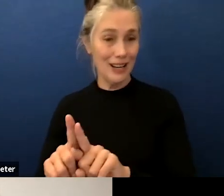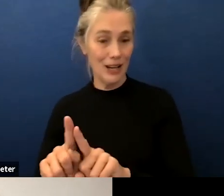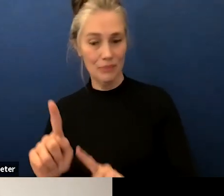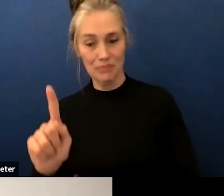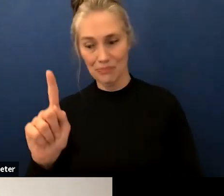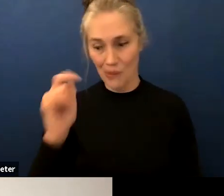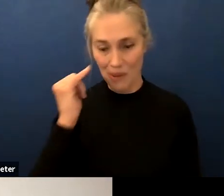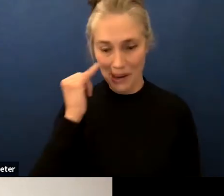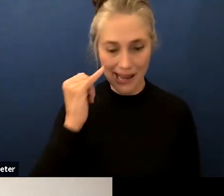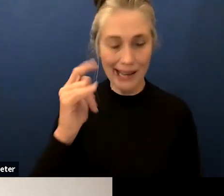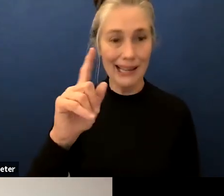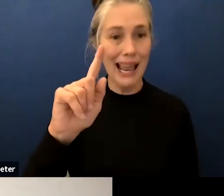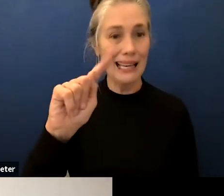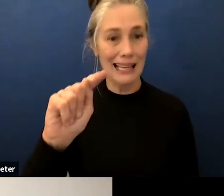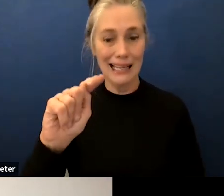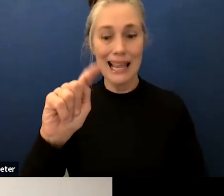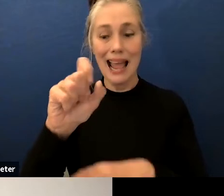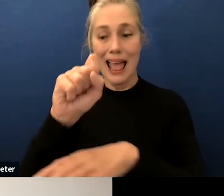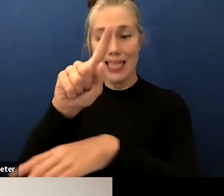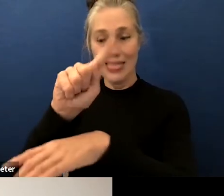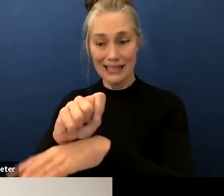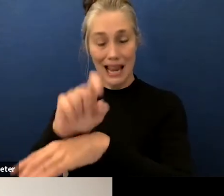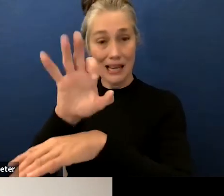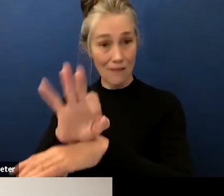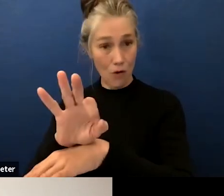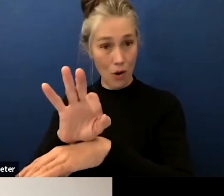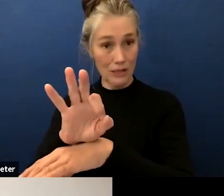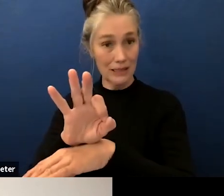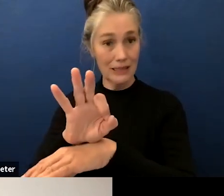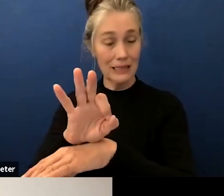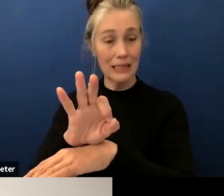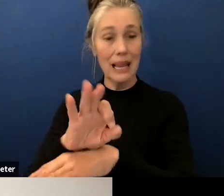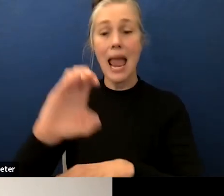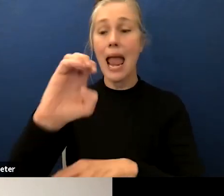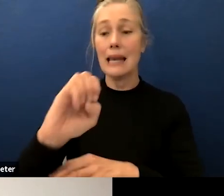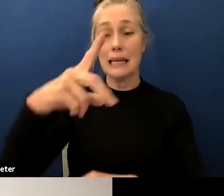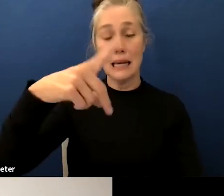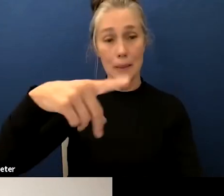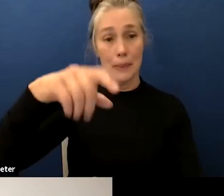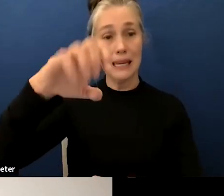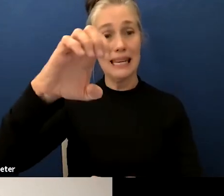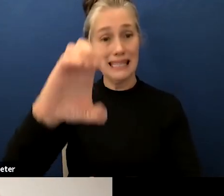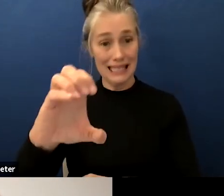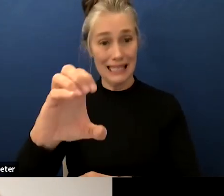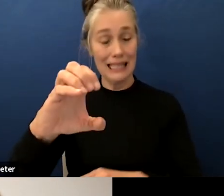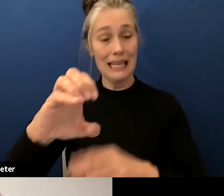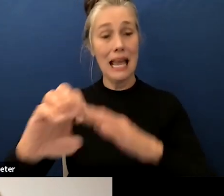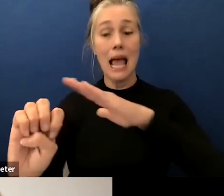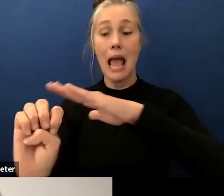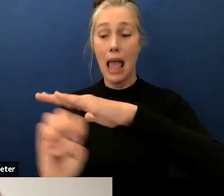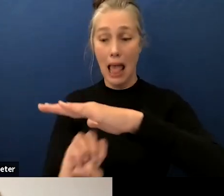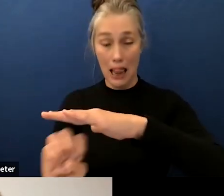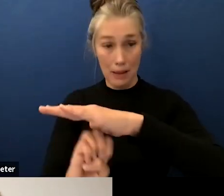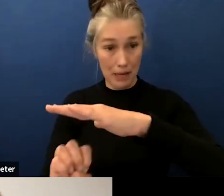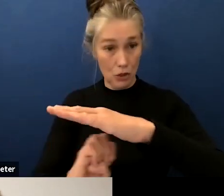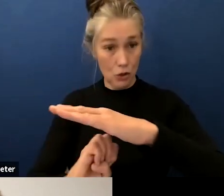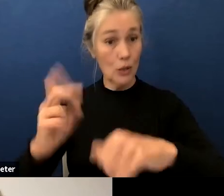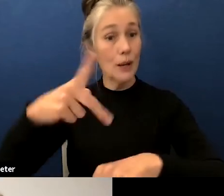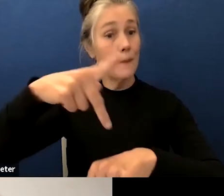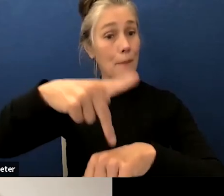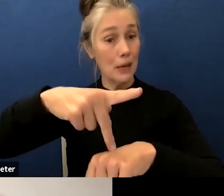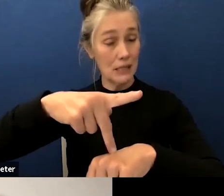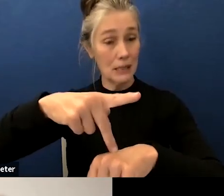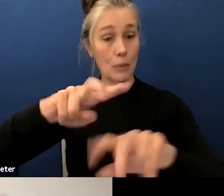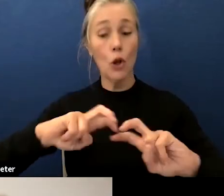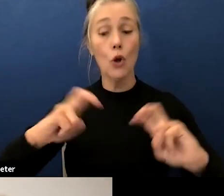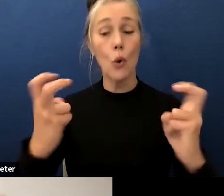is the task force um we have obviously our epc our elementary principals committee and we could you know different